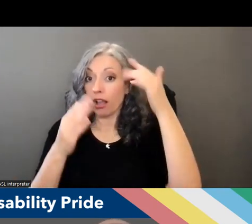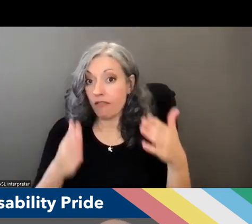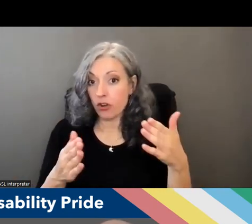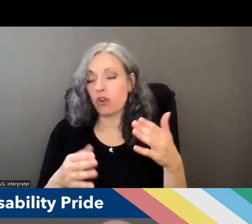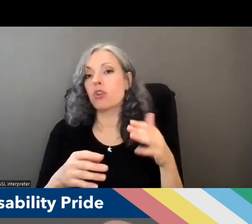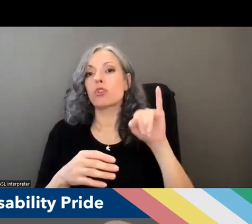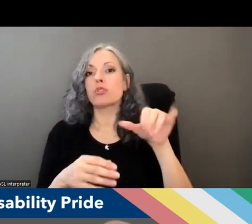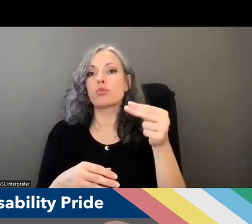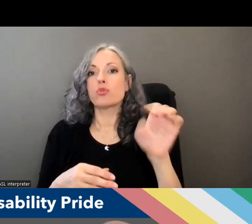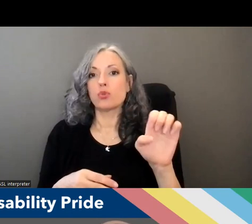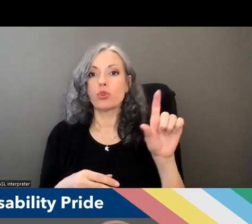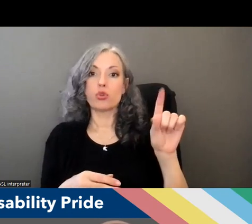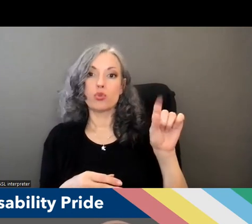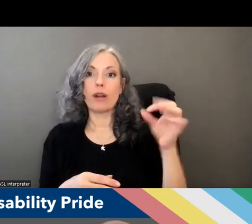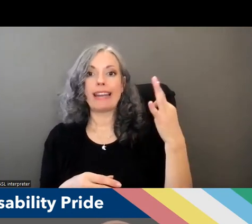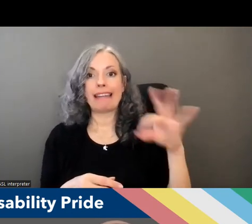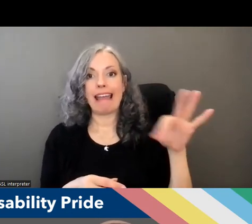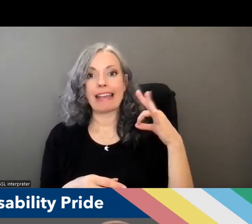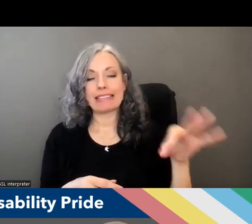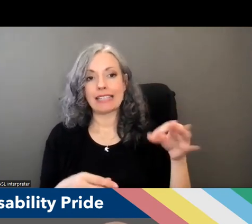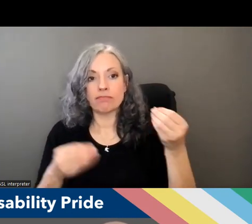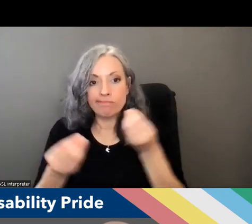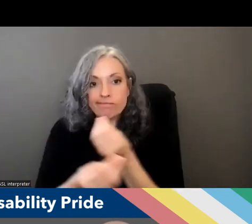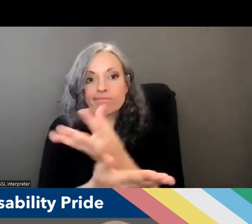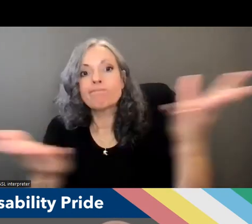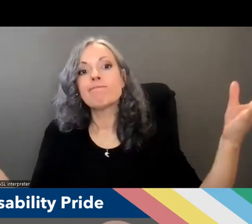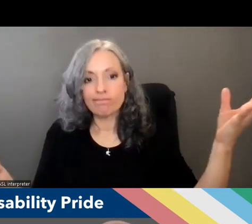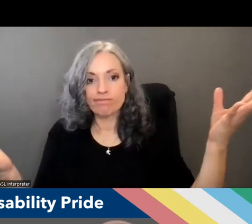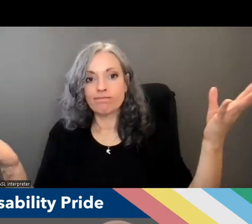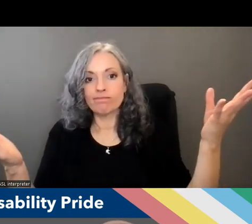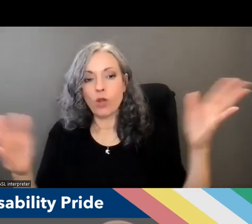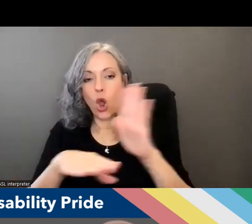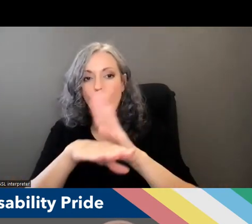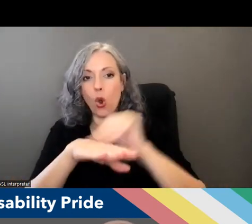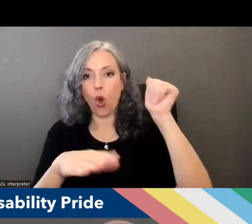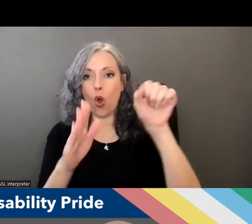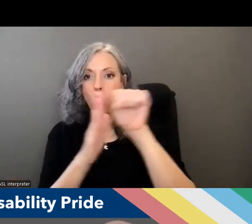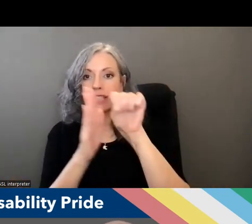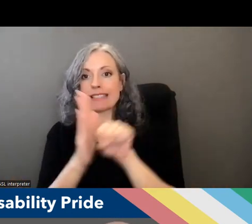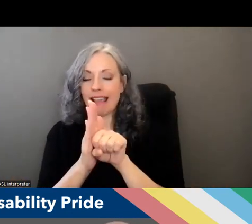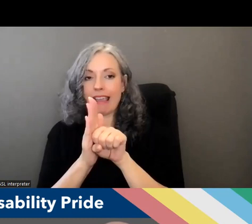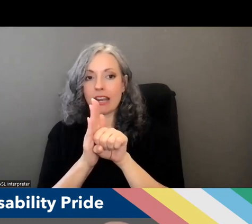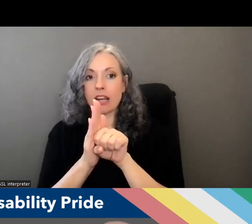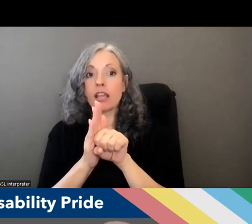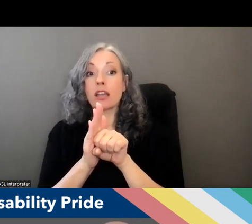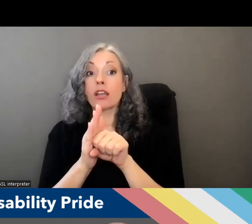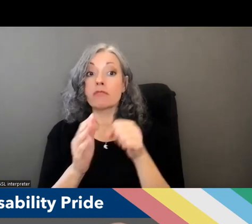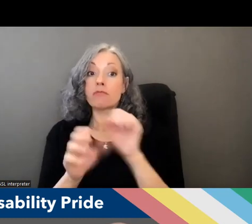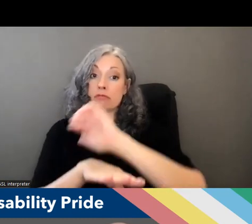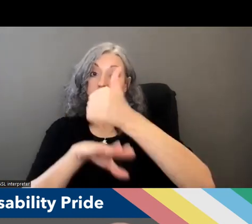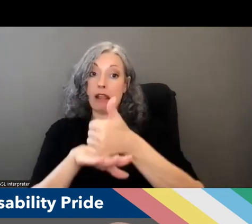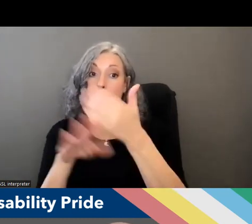issued an executive order calling on our state to produce a master plan for aging